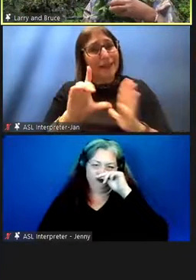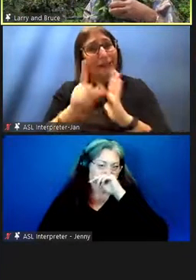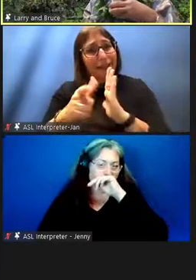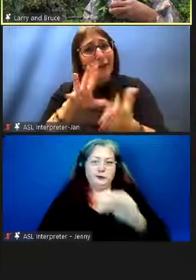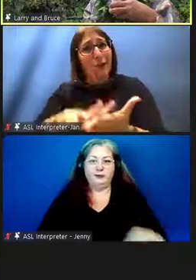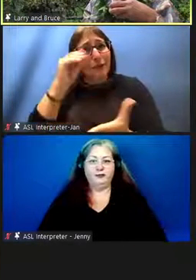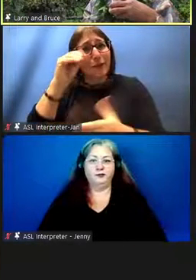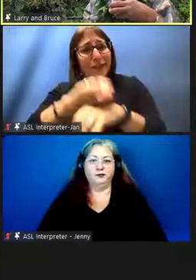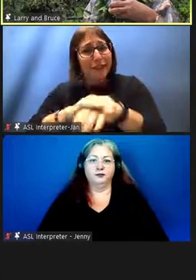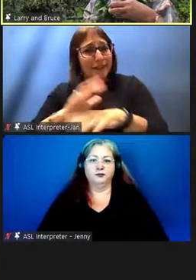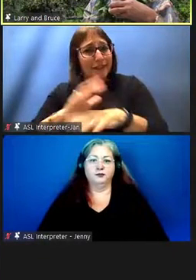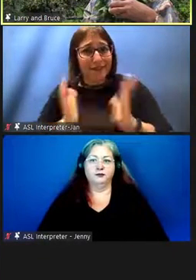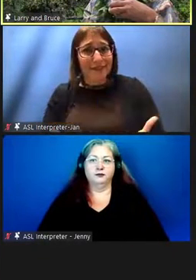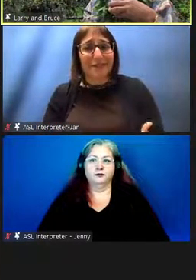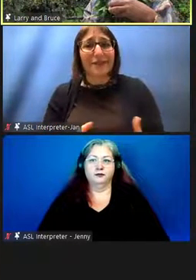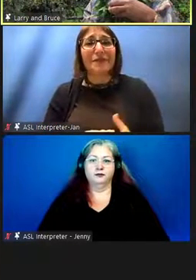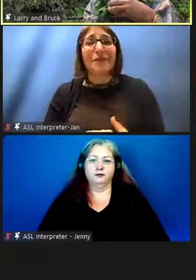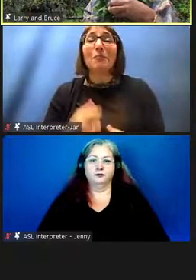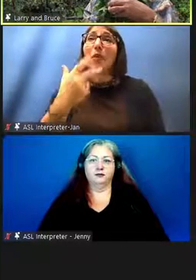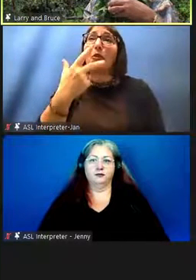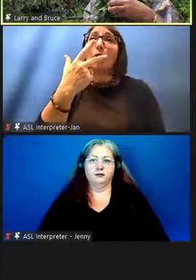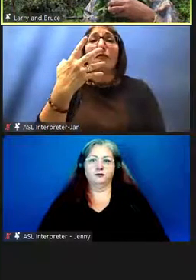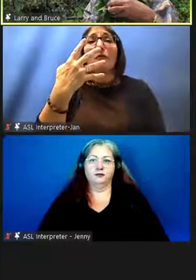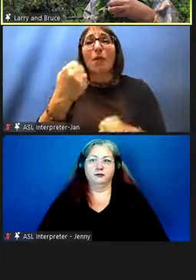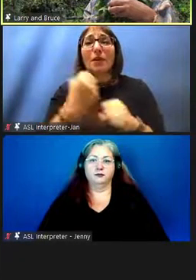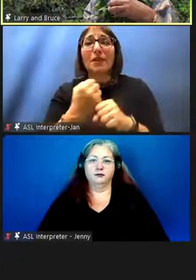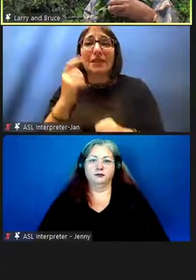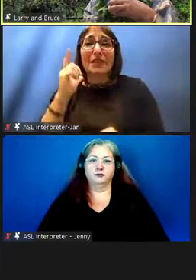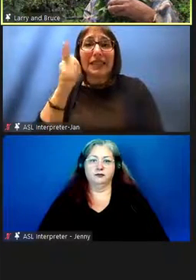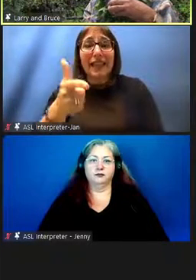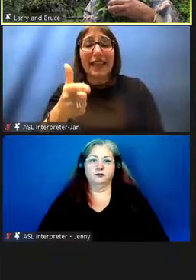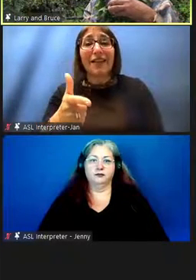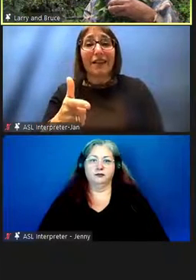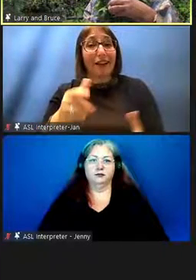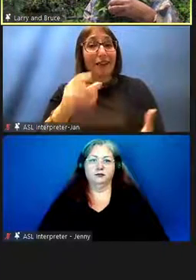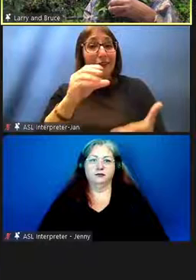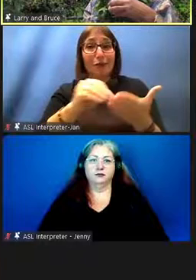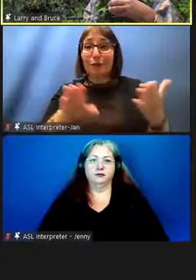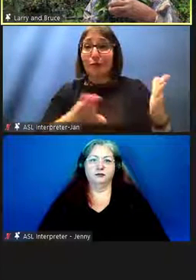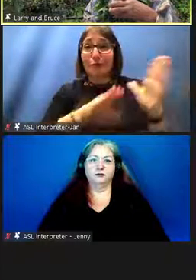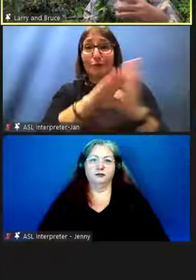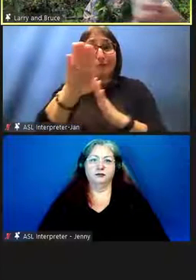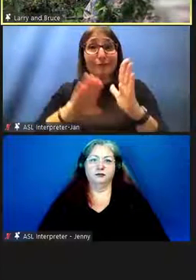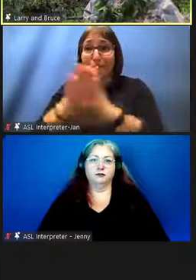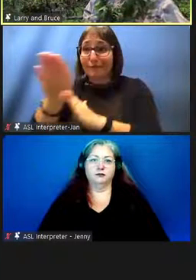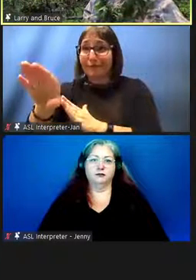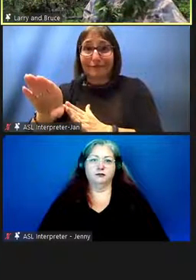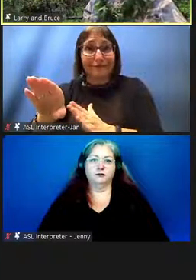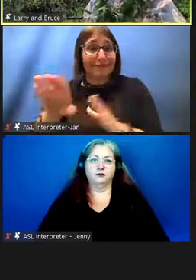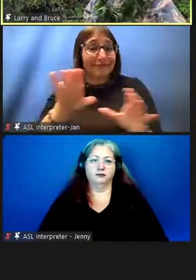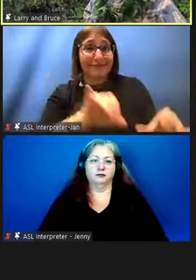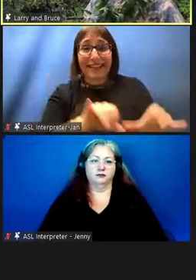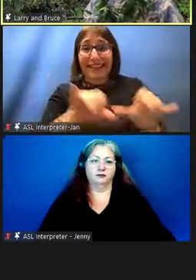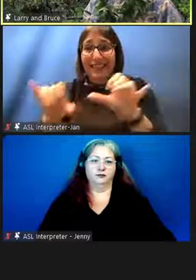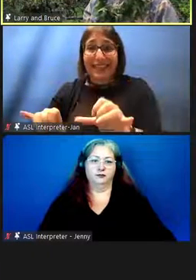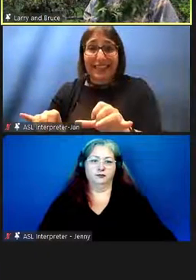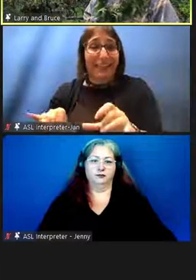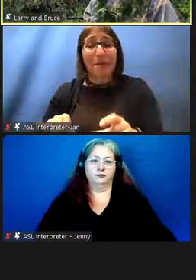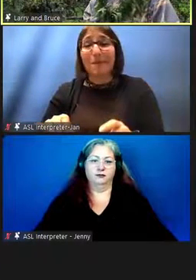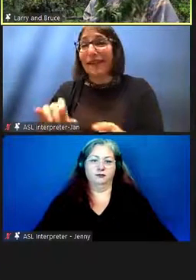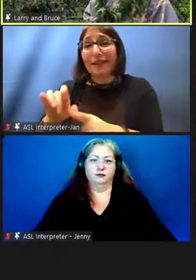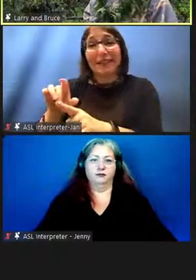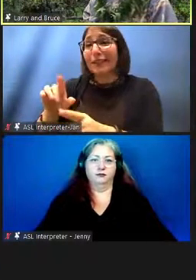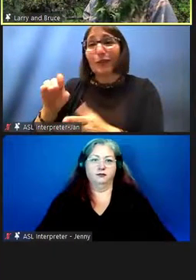After maybe I would say three or four years, where they found that the students were doing just as well as the non-immersion students,